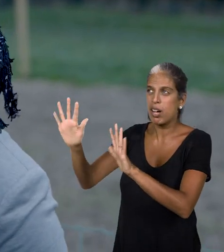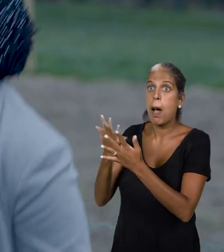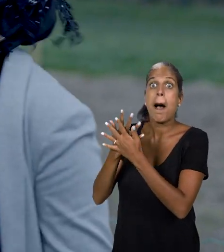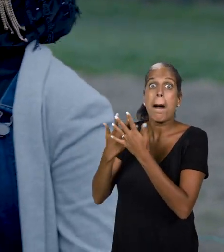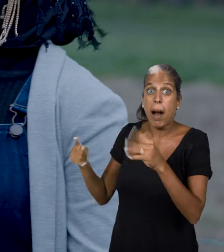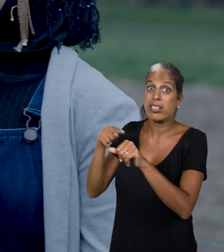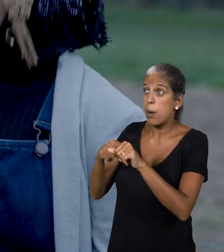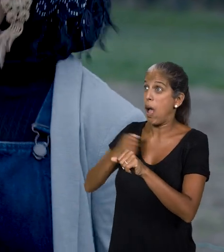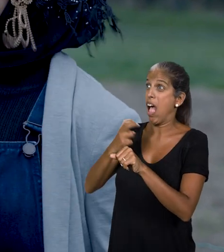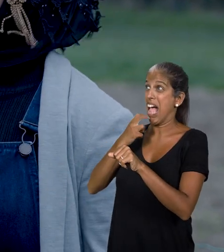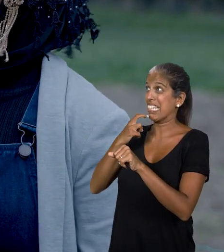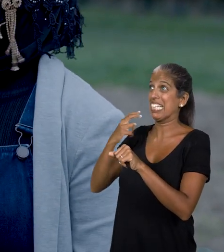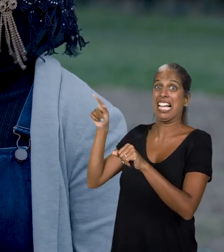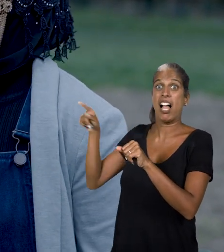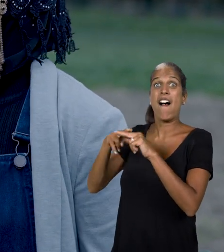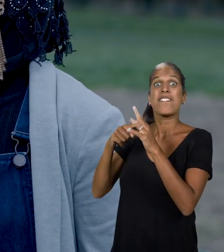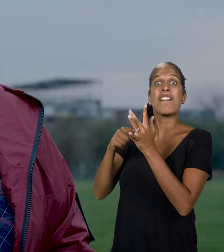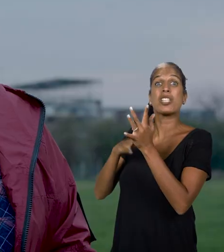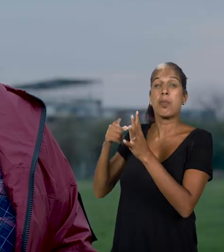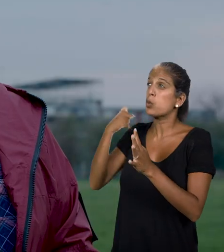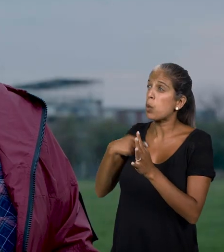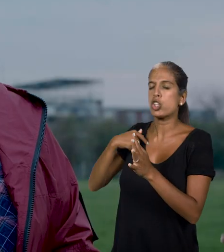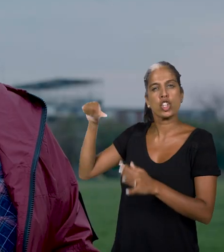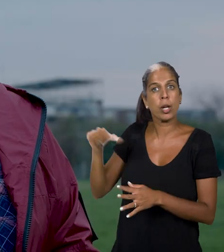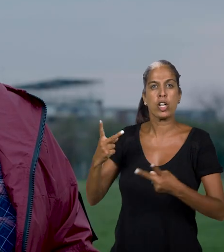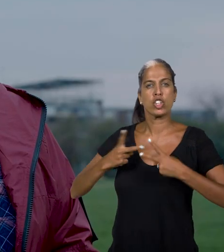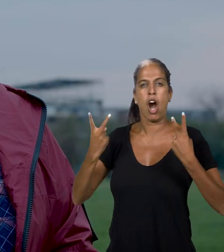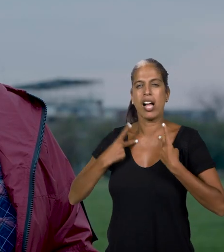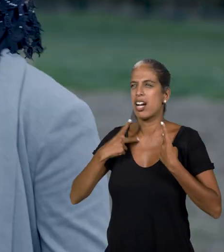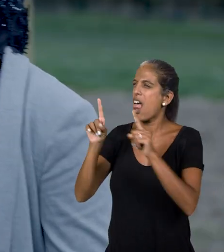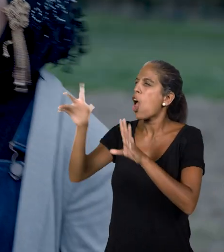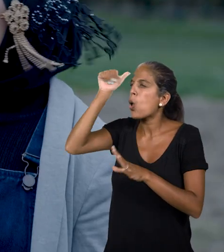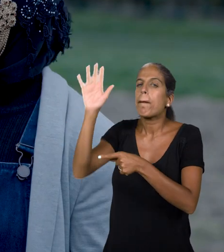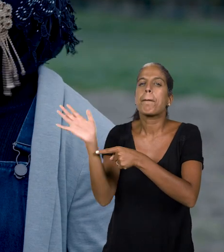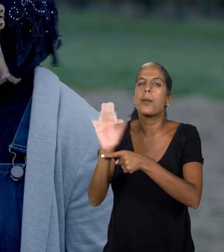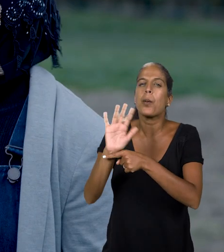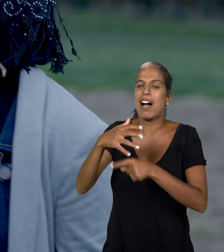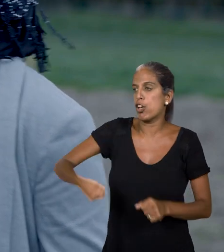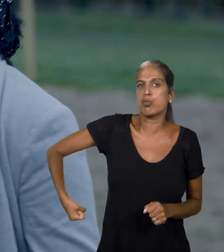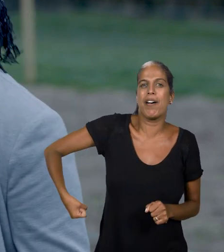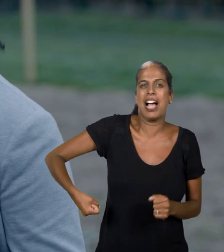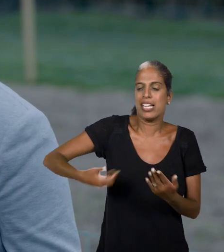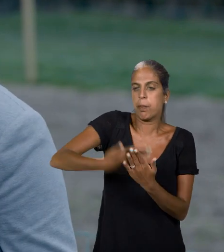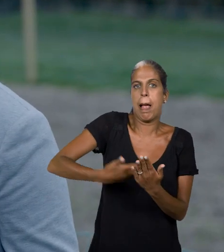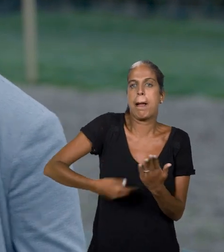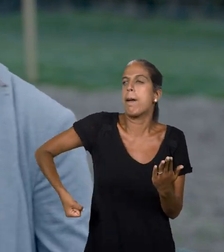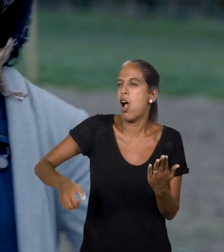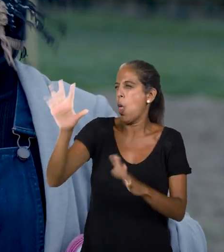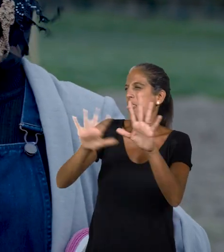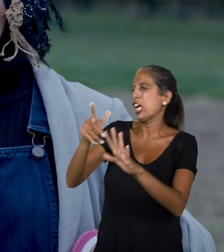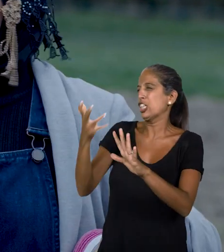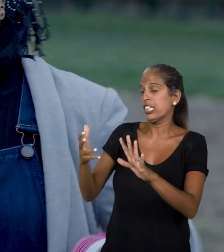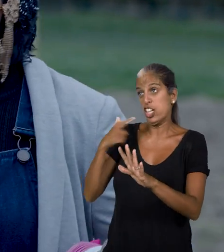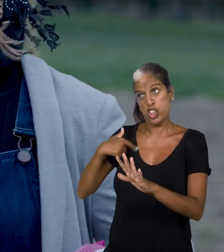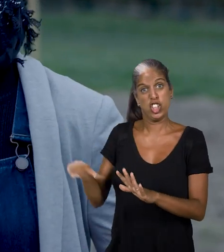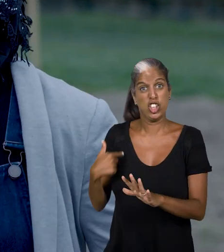You touched on my greatest skill there, Winterbottom. So many times my Aunty Fatima told me I should have been a solicitor. Like, you know, the ones in the movies with